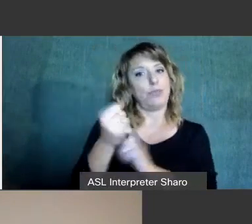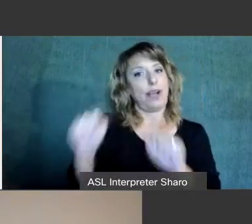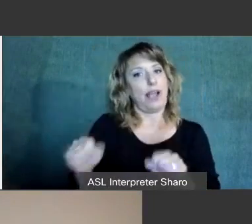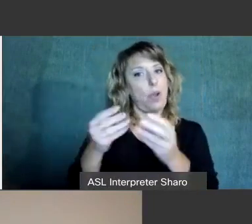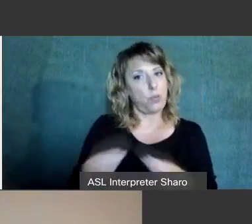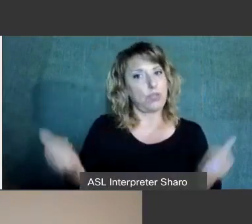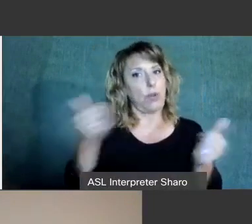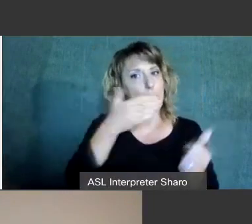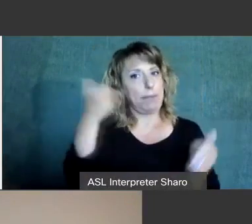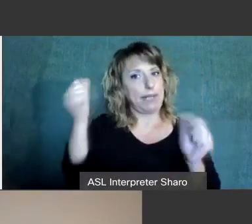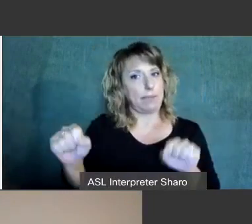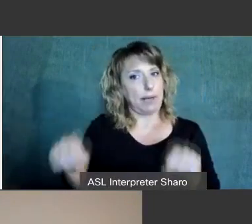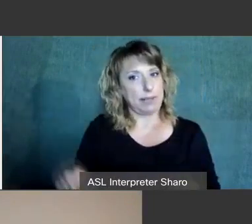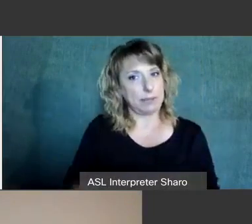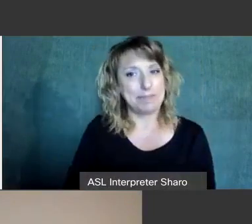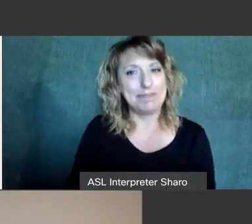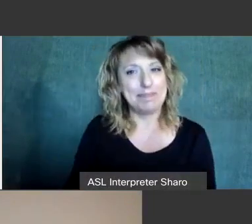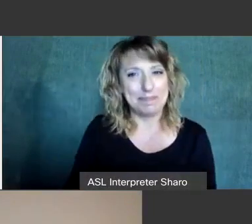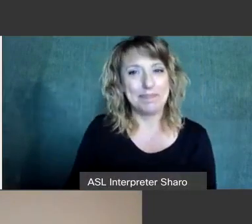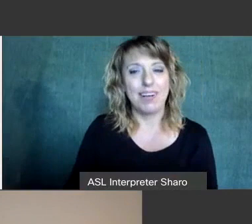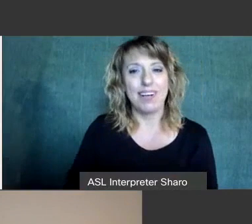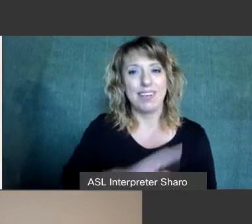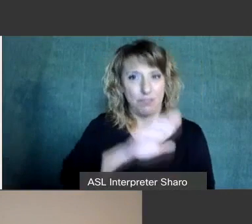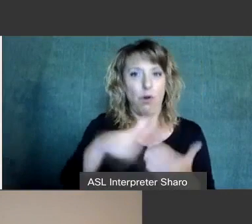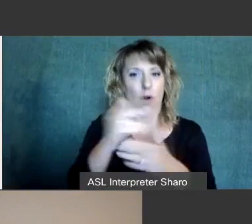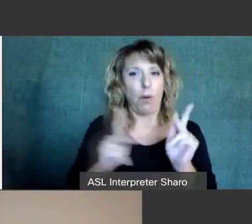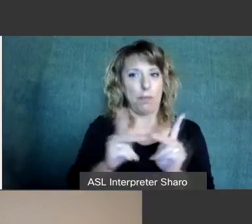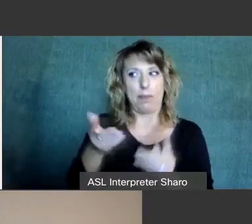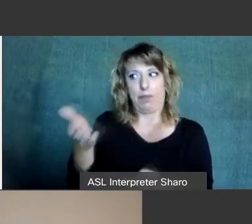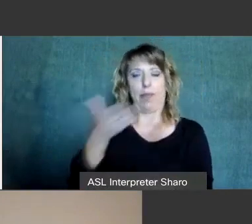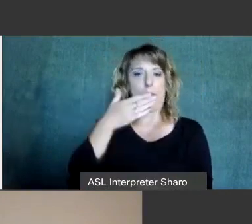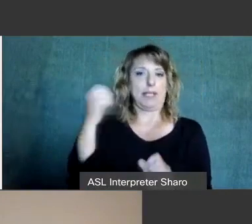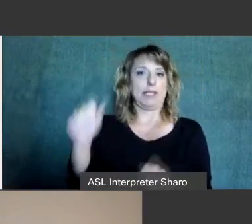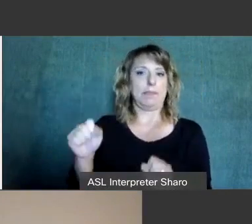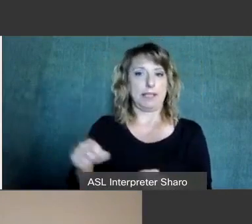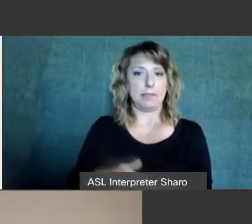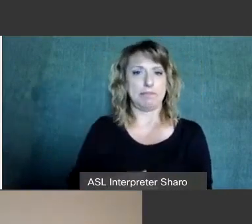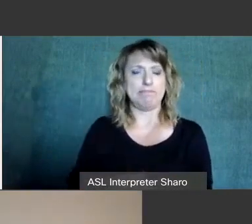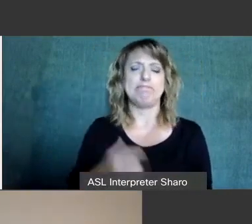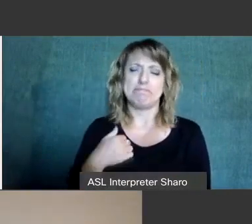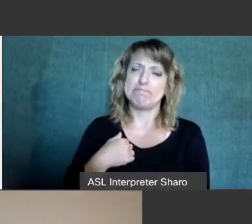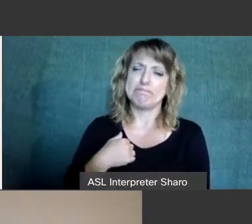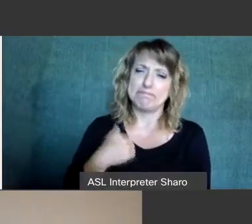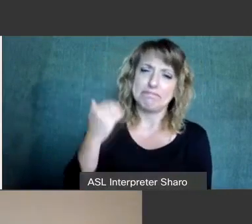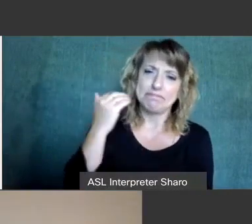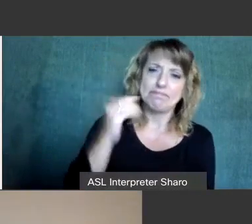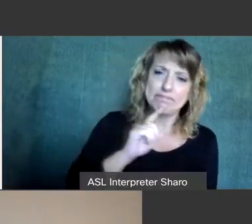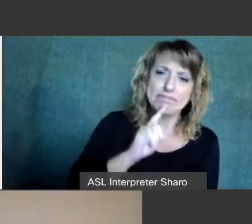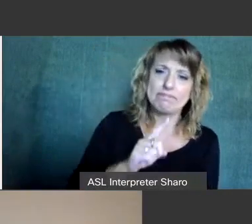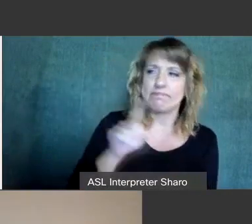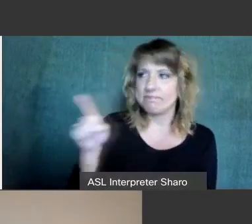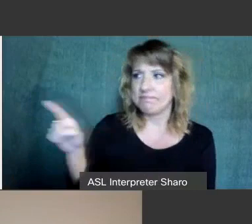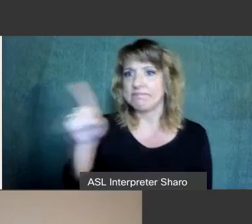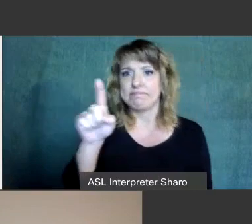best way that it can for all people involved. I'm sure we've seen some rather infamous